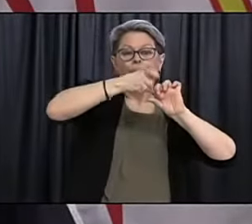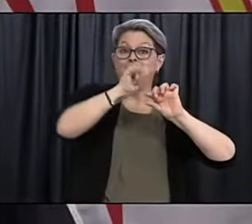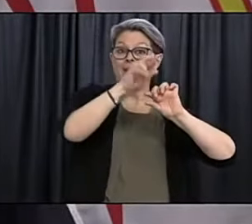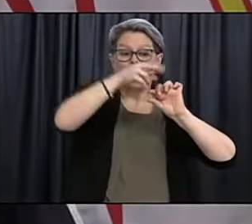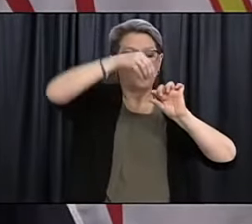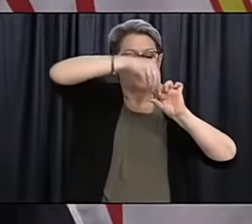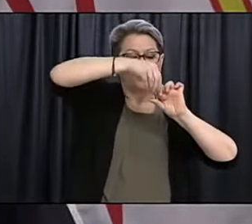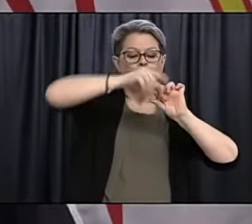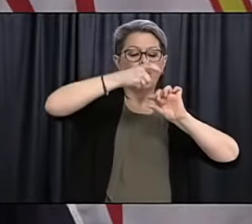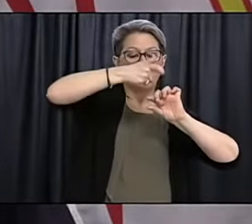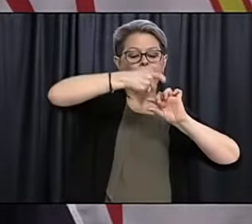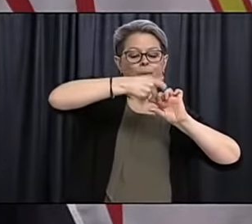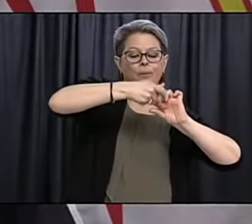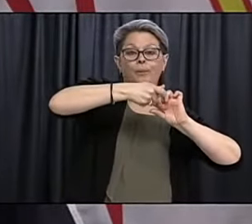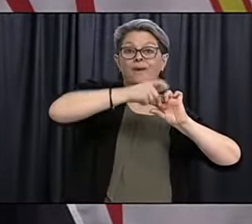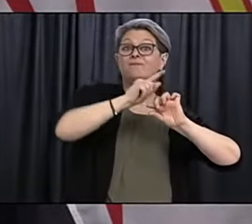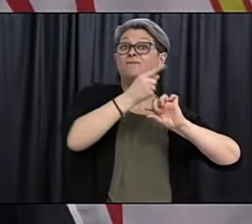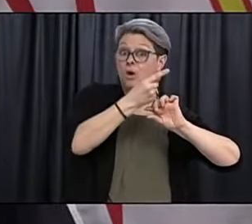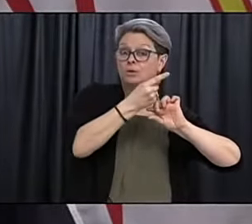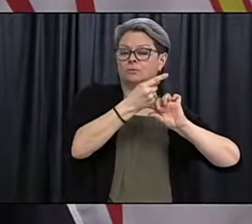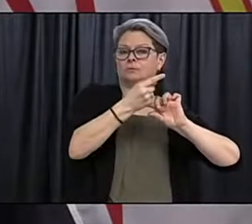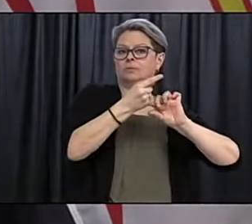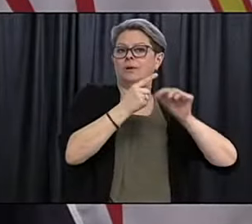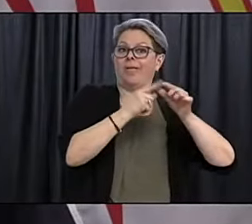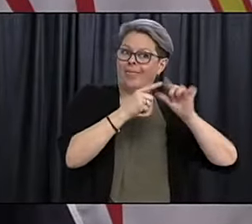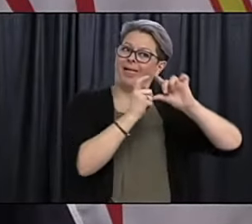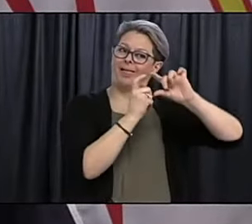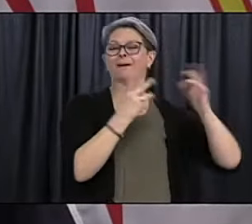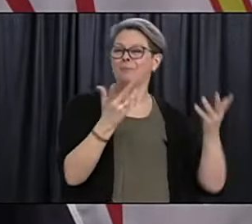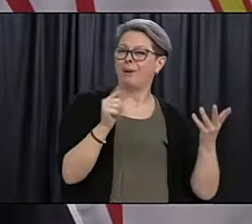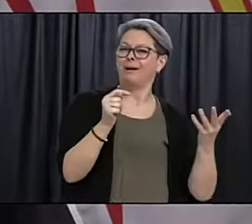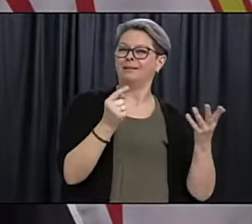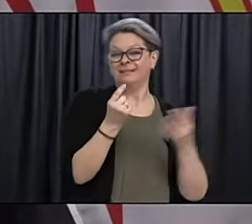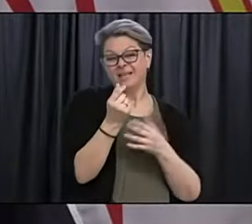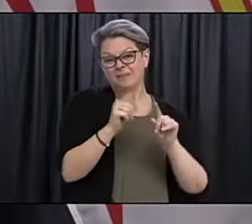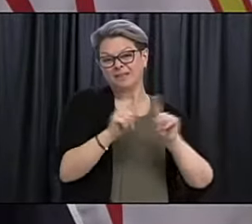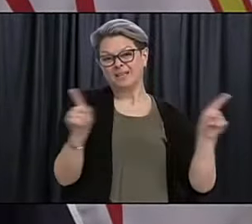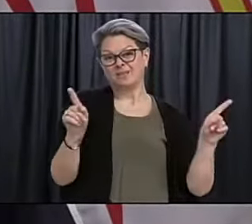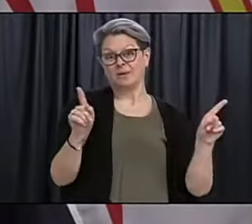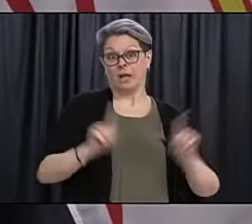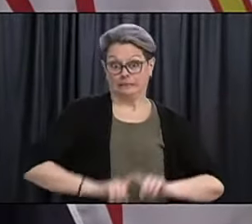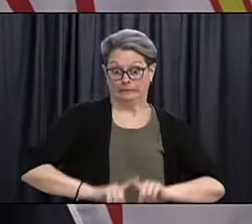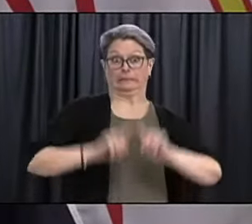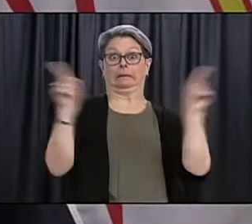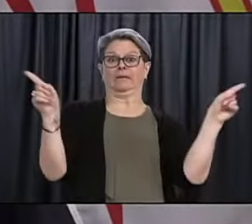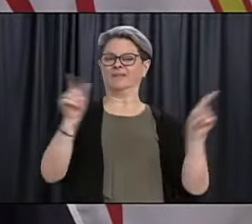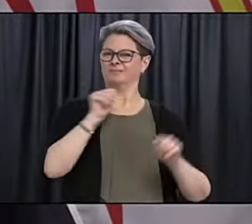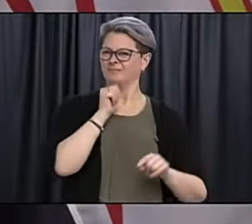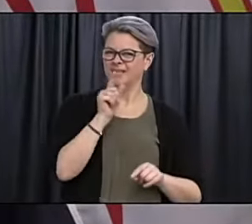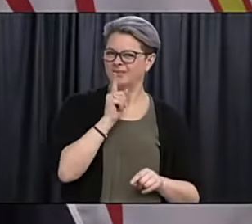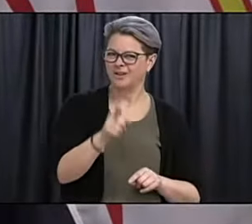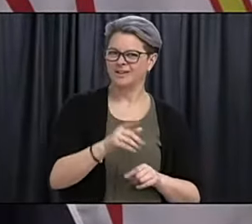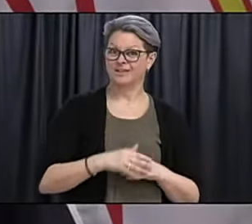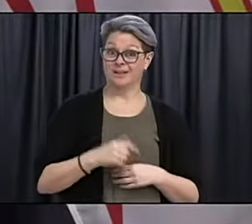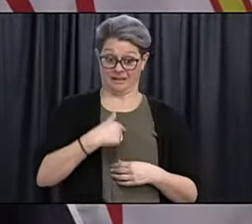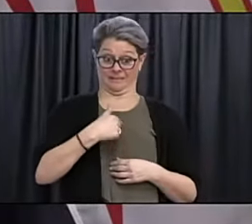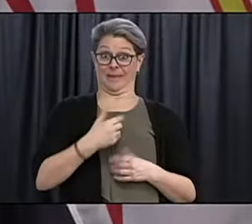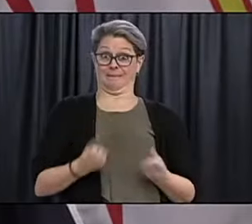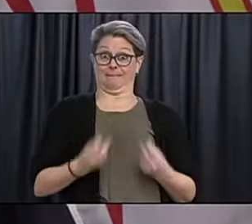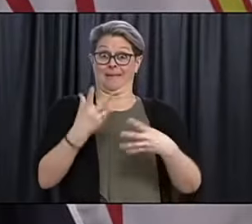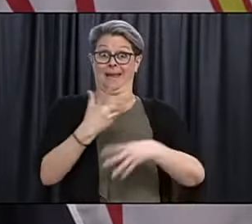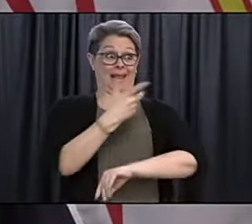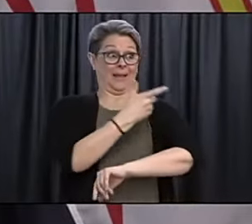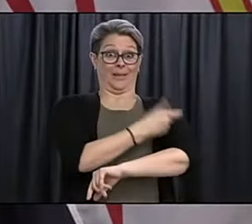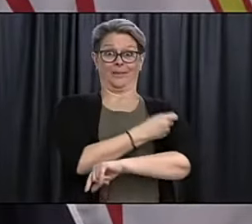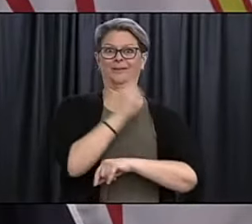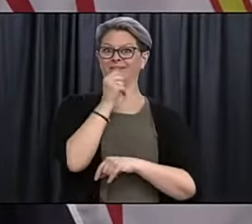technically there's a few, uh, small differences there, but I, I don't think it's, I haven't done a lot of injections, just a couple at